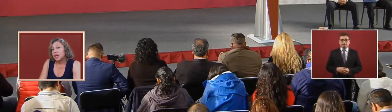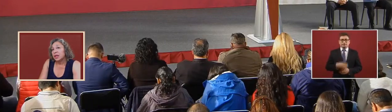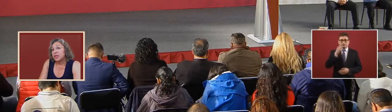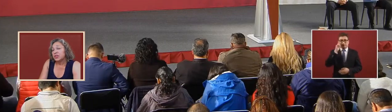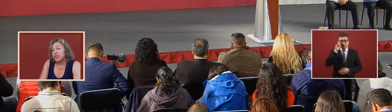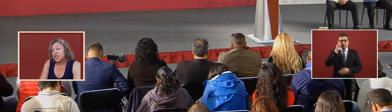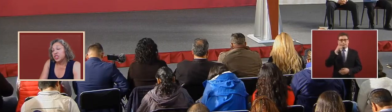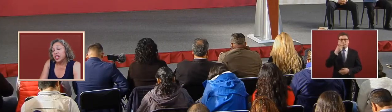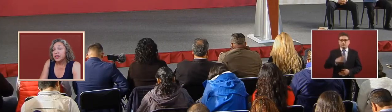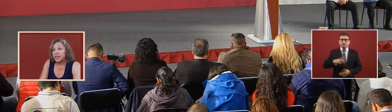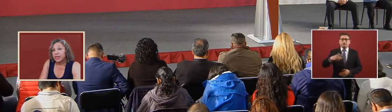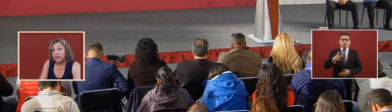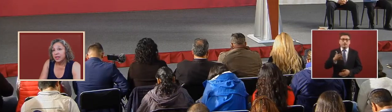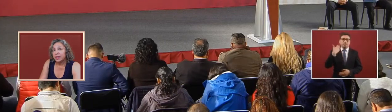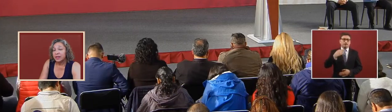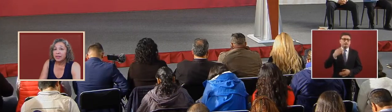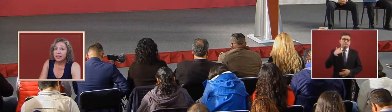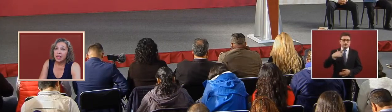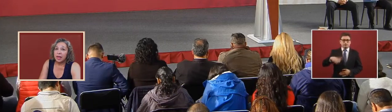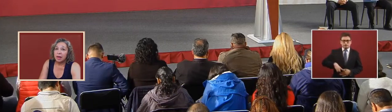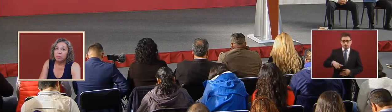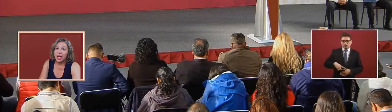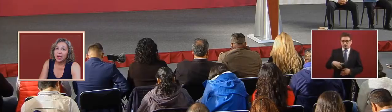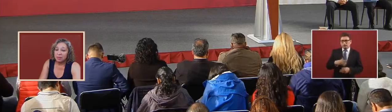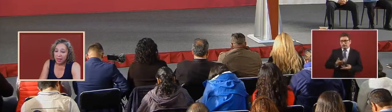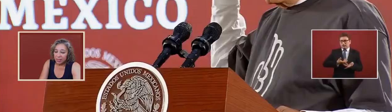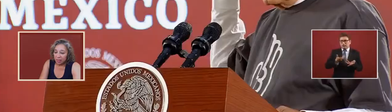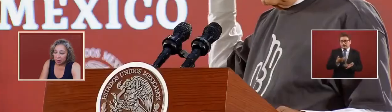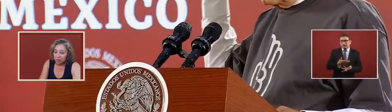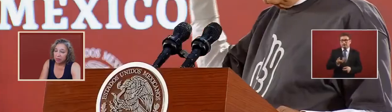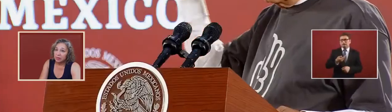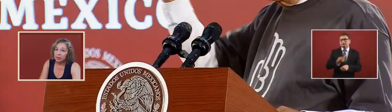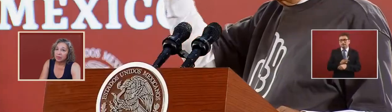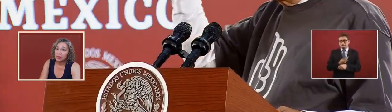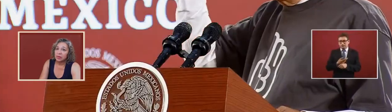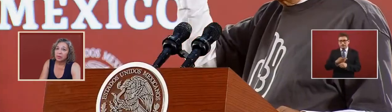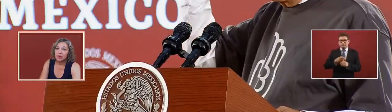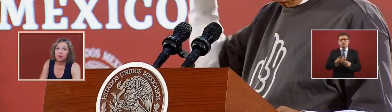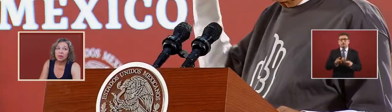so the agenda they applied in mexico